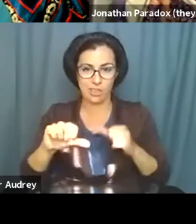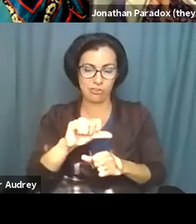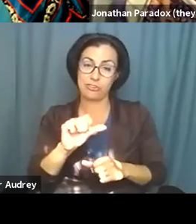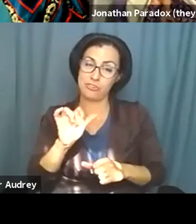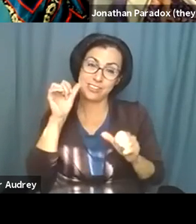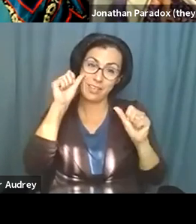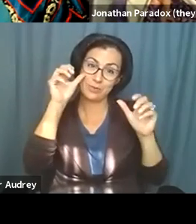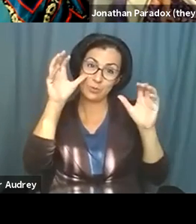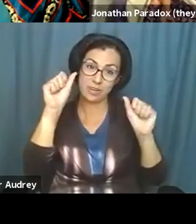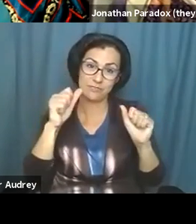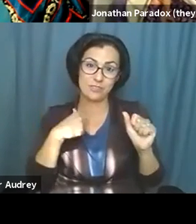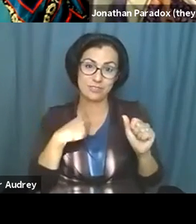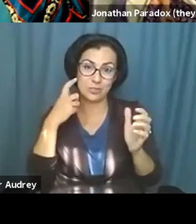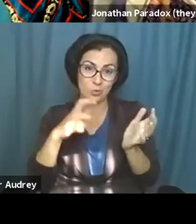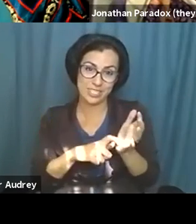magnificent to witness.